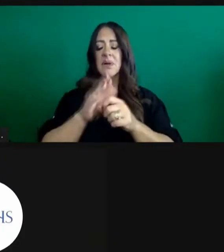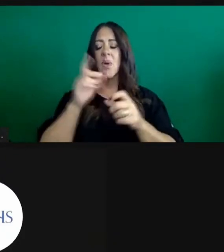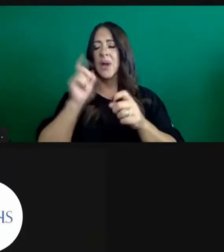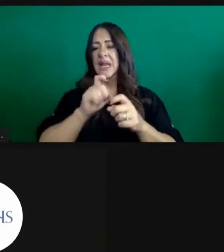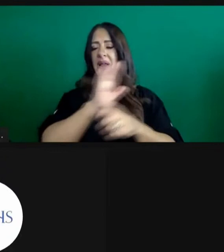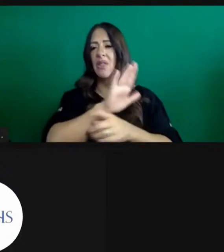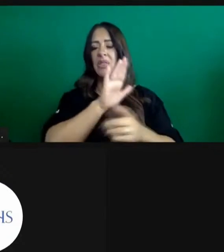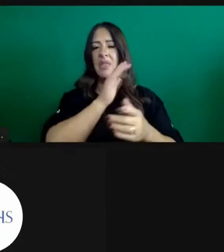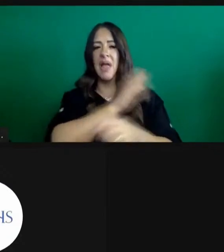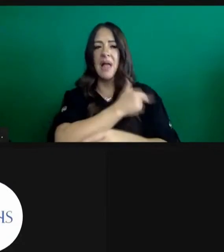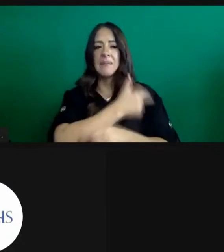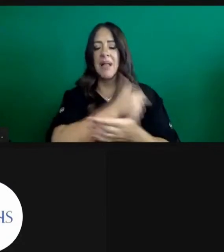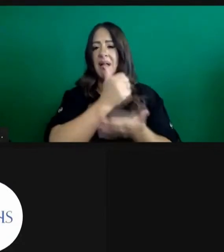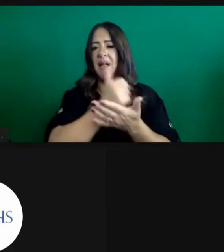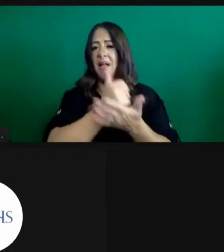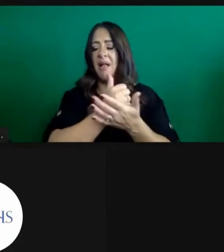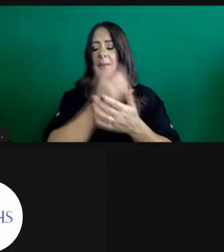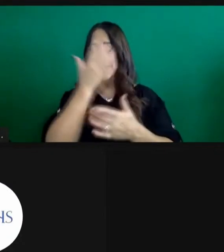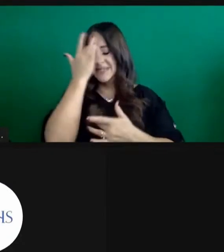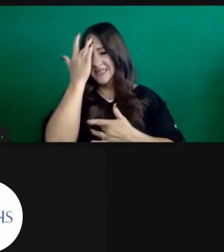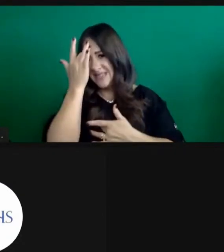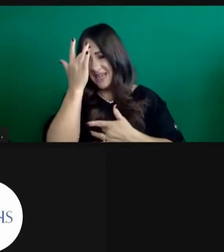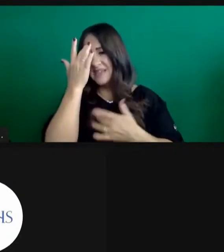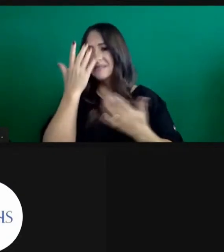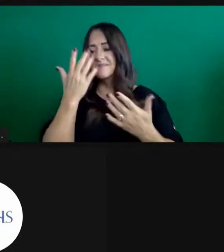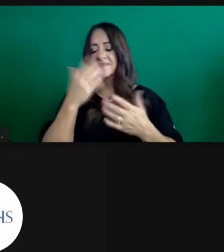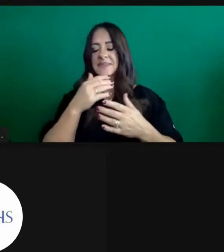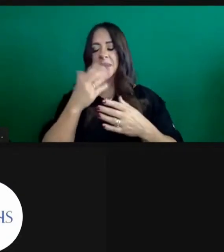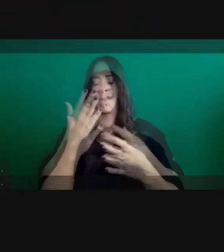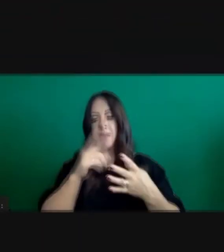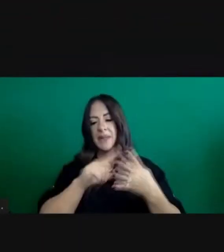condition in the middle and second part of January.